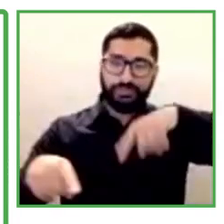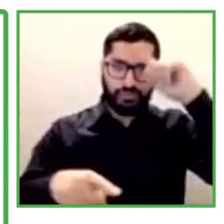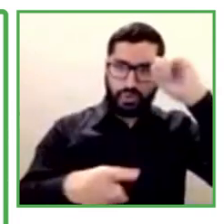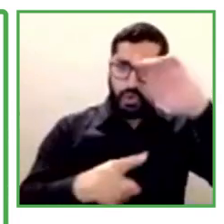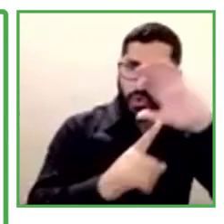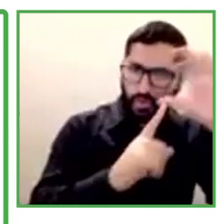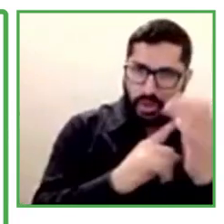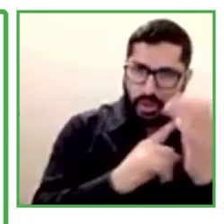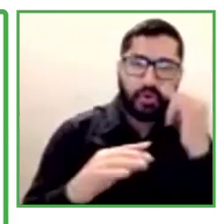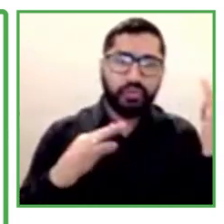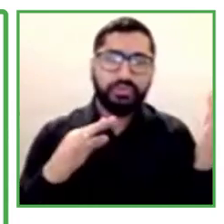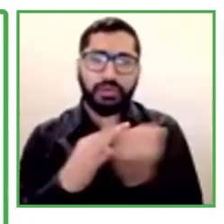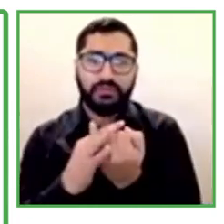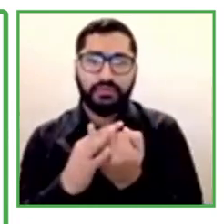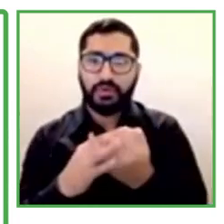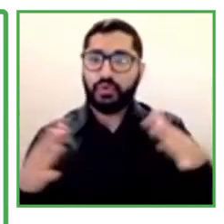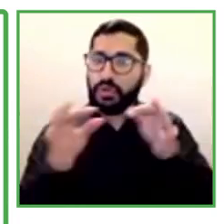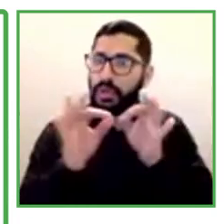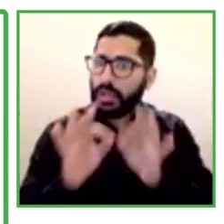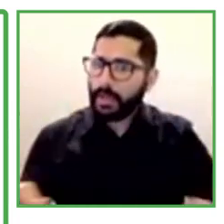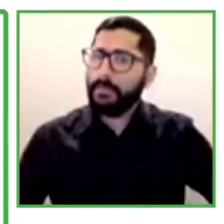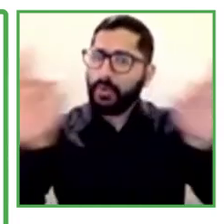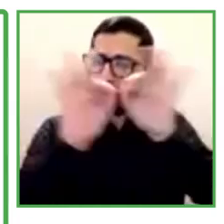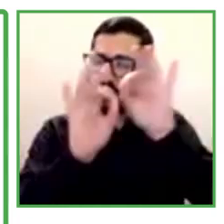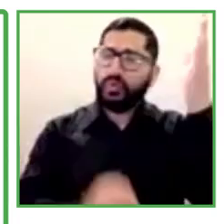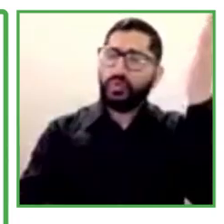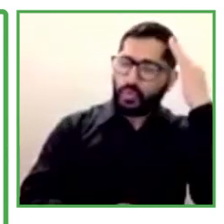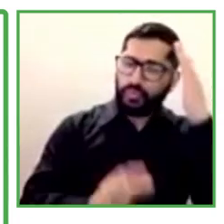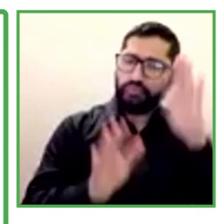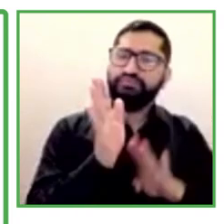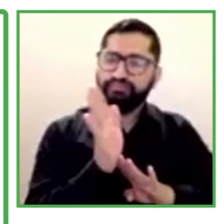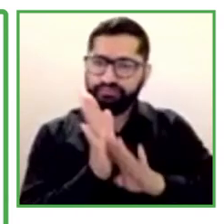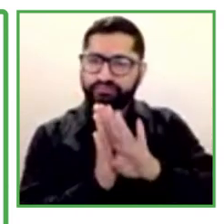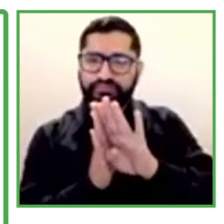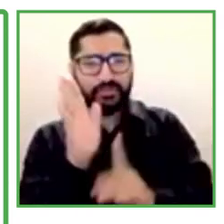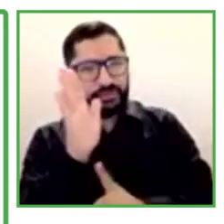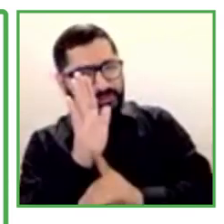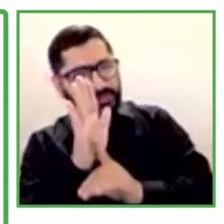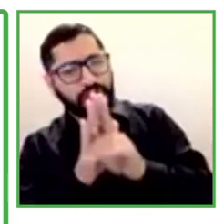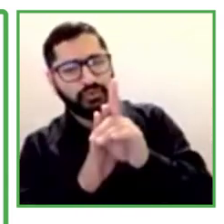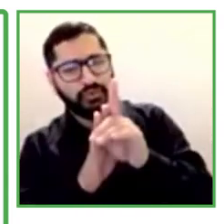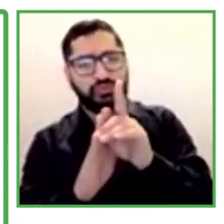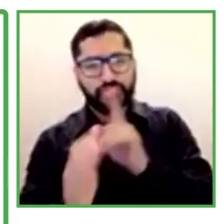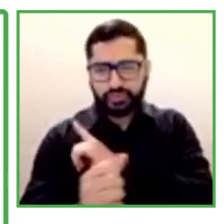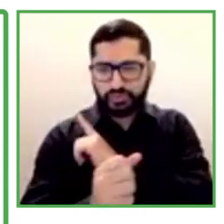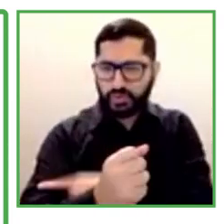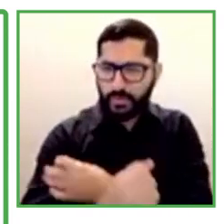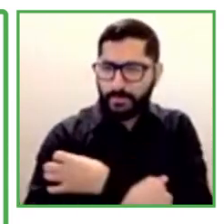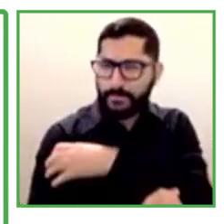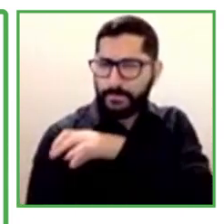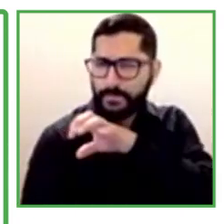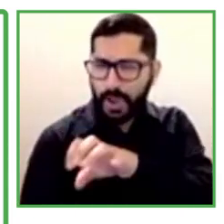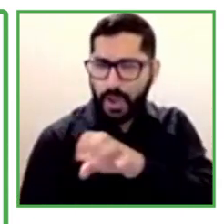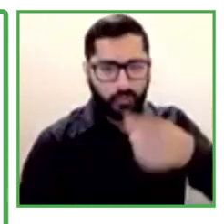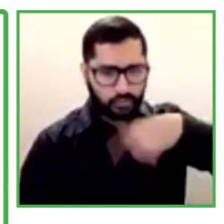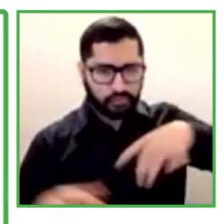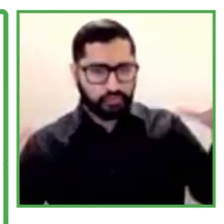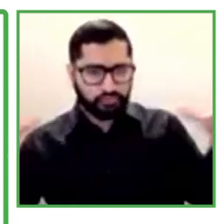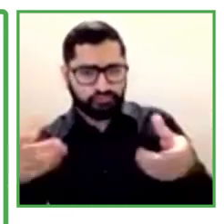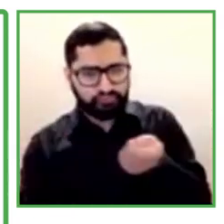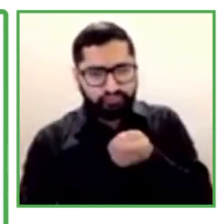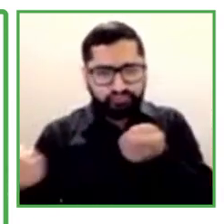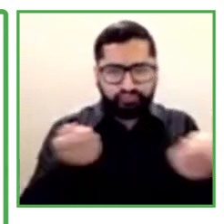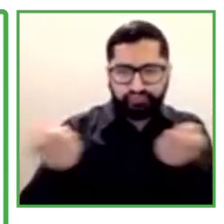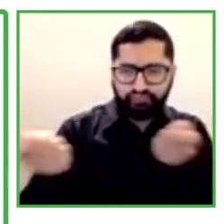so that they can develop their whole potential. And our main principles on diversity is to listen